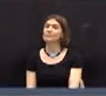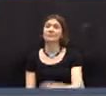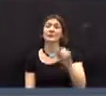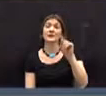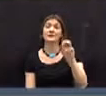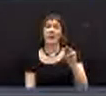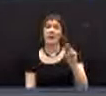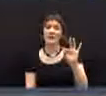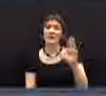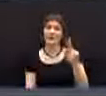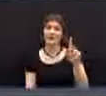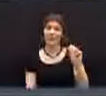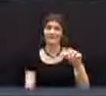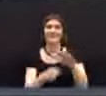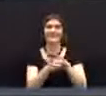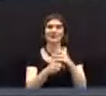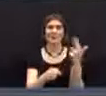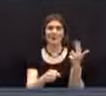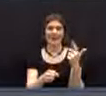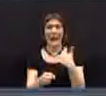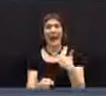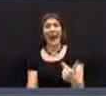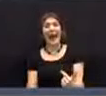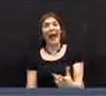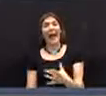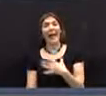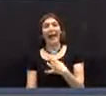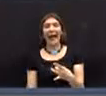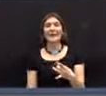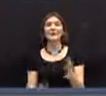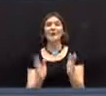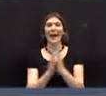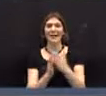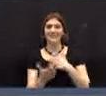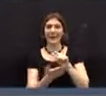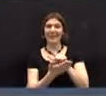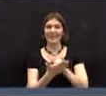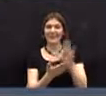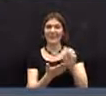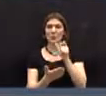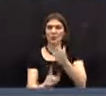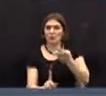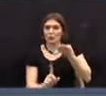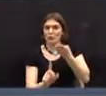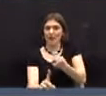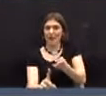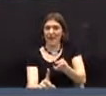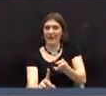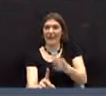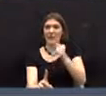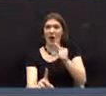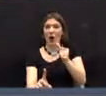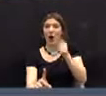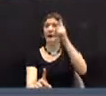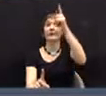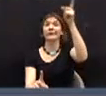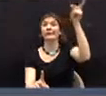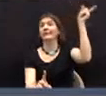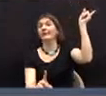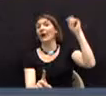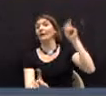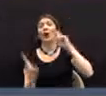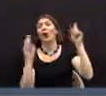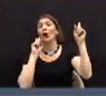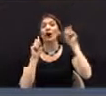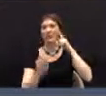Tom Franks, District 3. I usually like to get my legal advice from people who are in front of me and not secondhand hearsay.